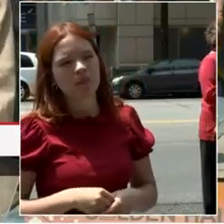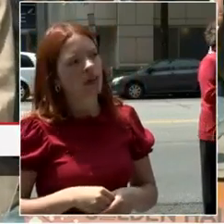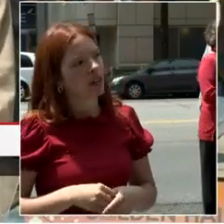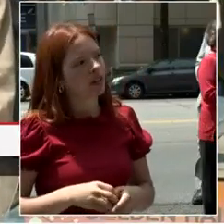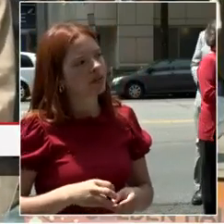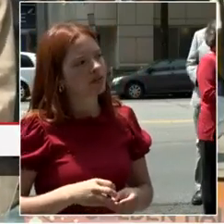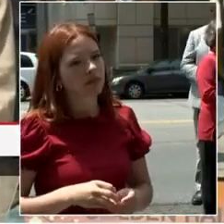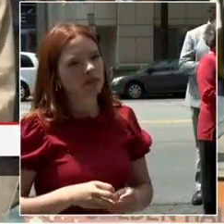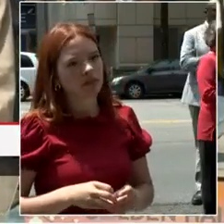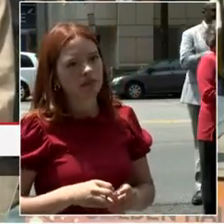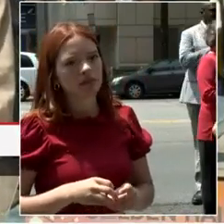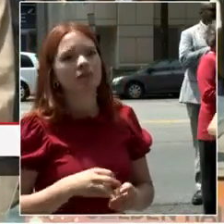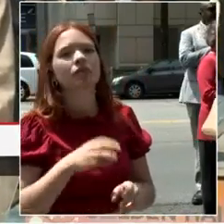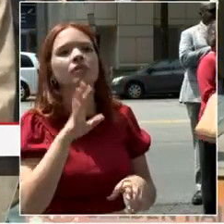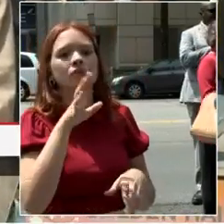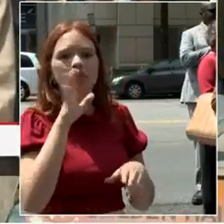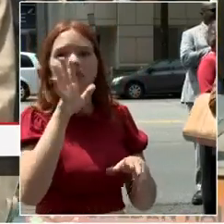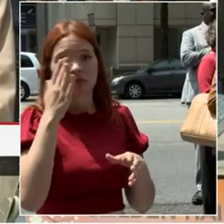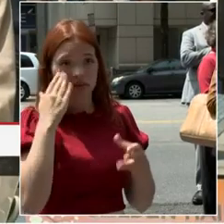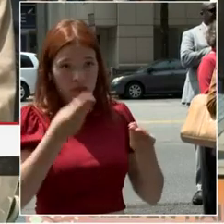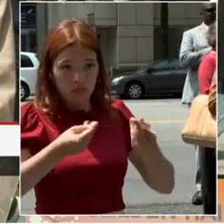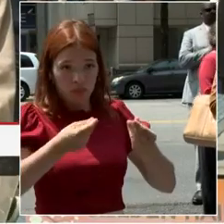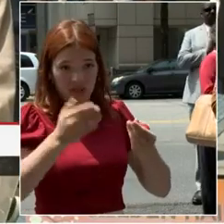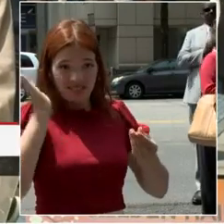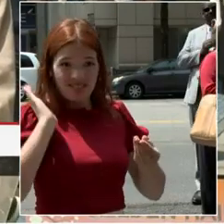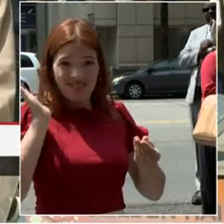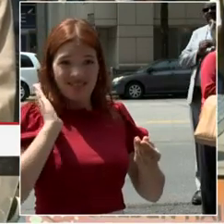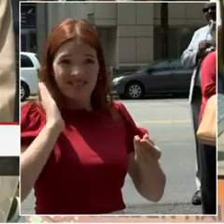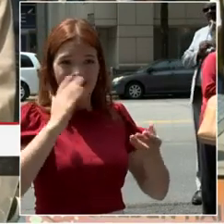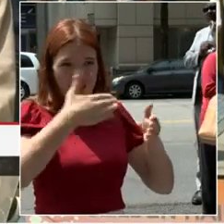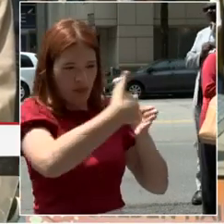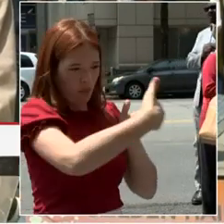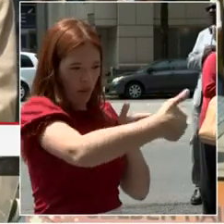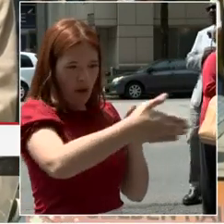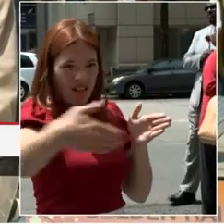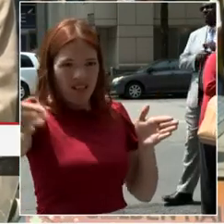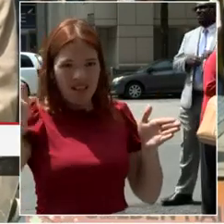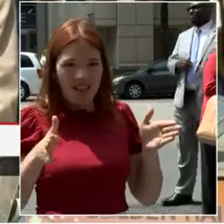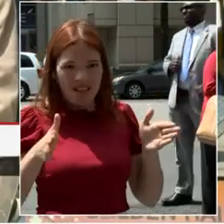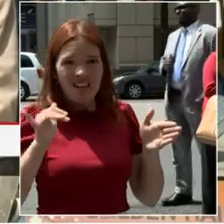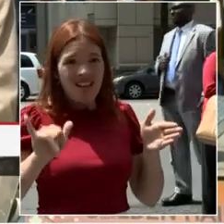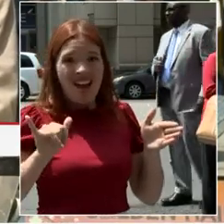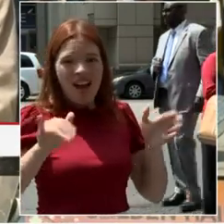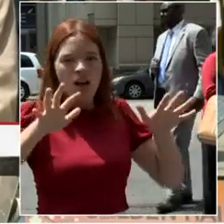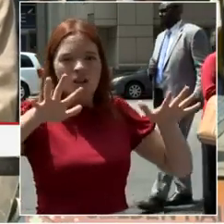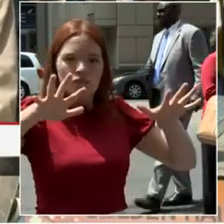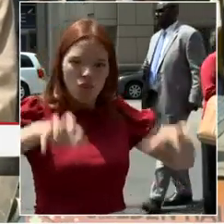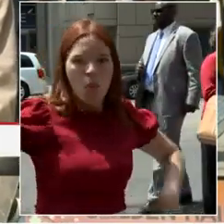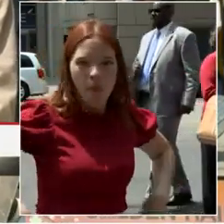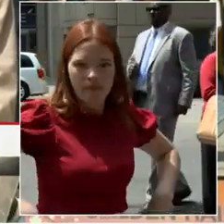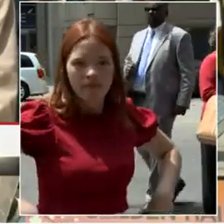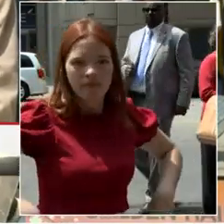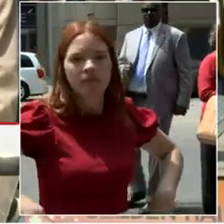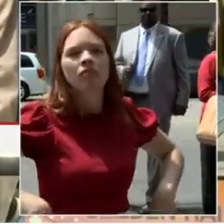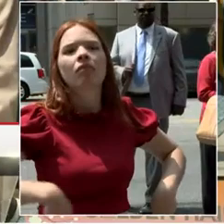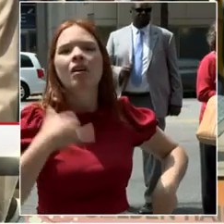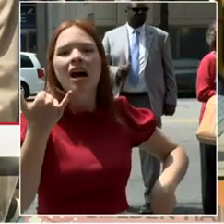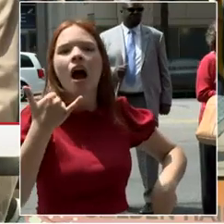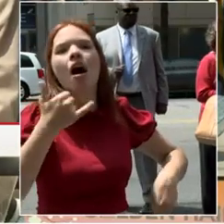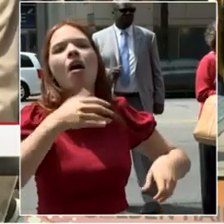connected to the rest of the roadway network. And since we've started at Walter Reed,